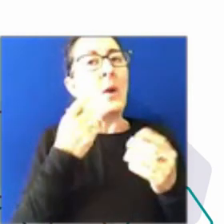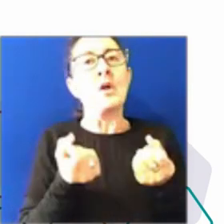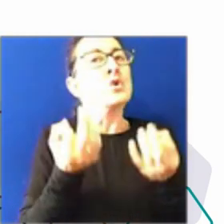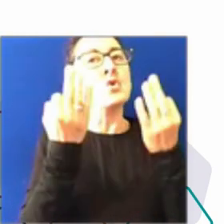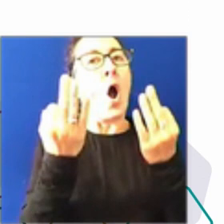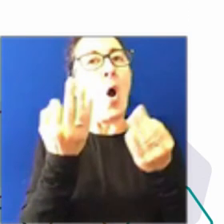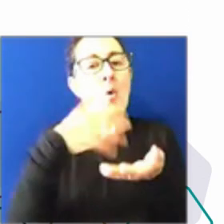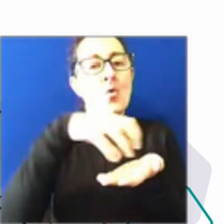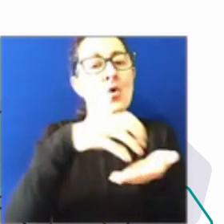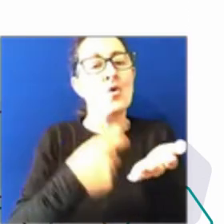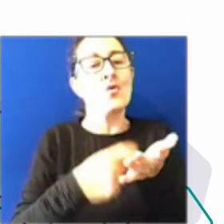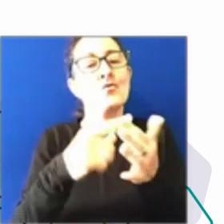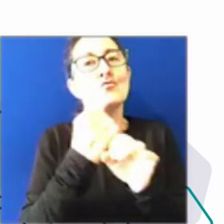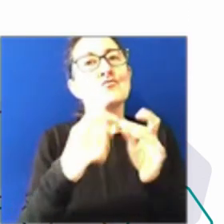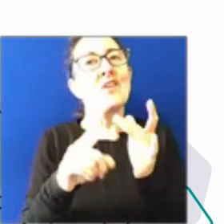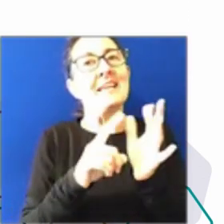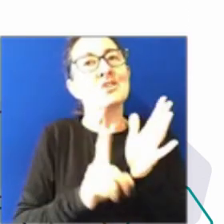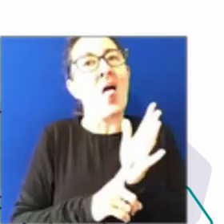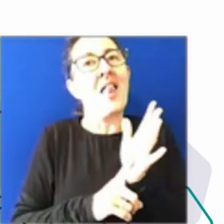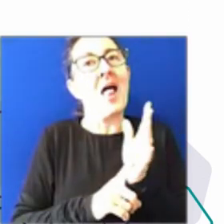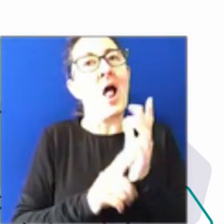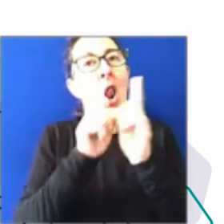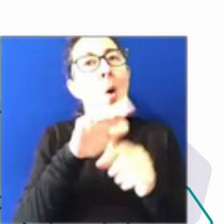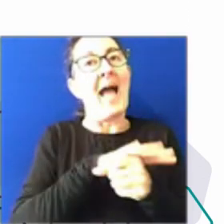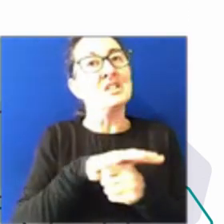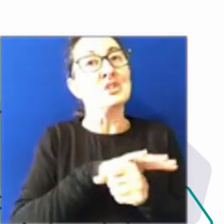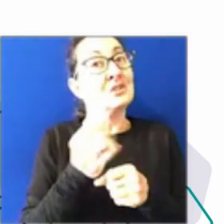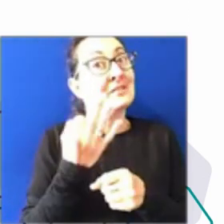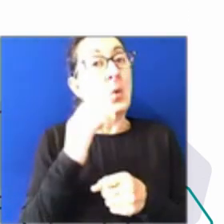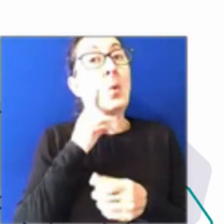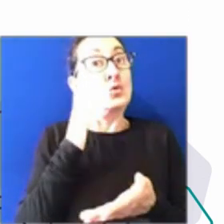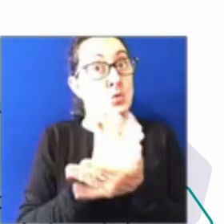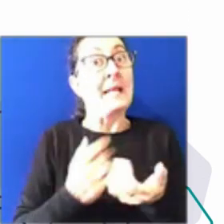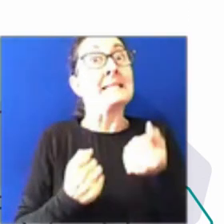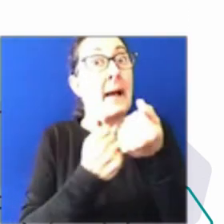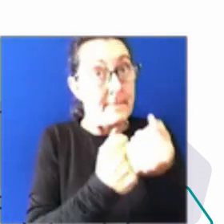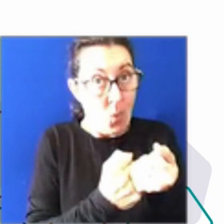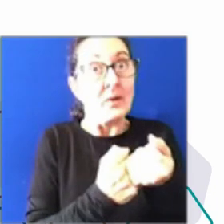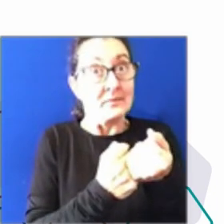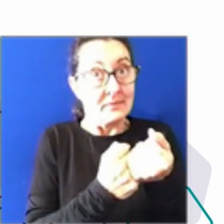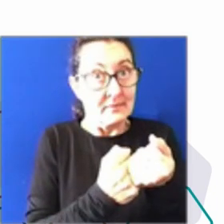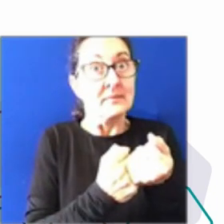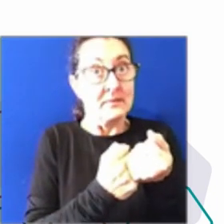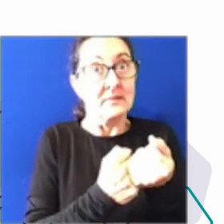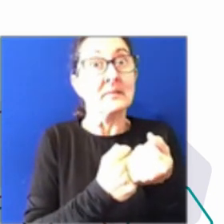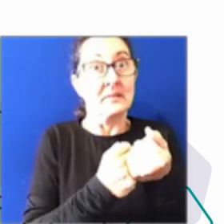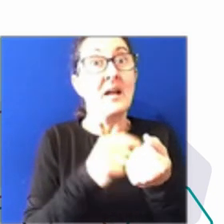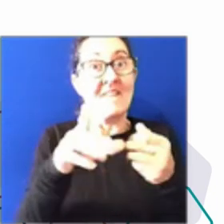support mobility and flexible working arrangements? The answer is yes. I've done it.